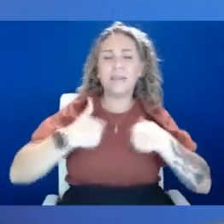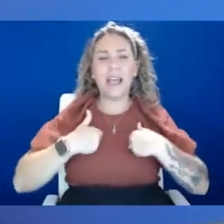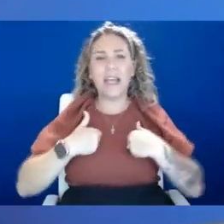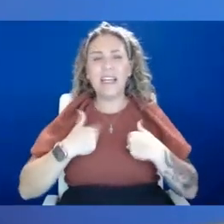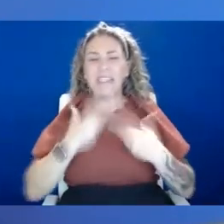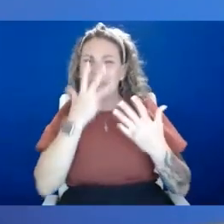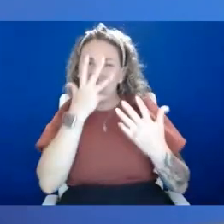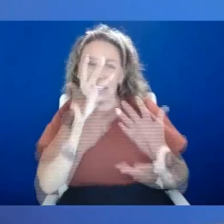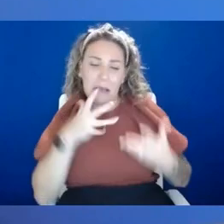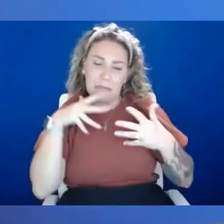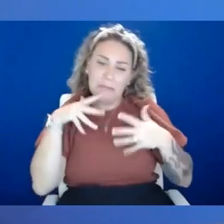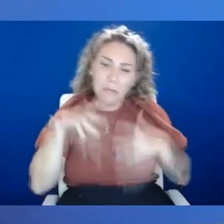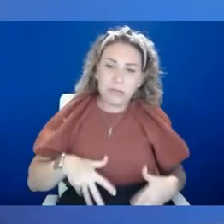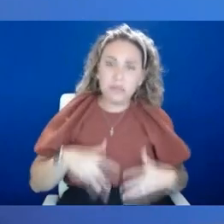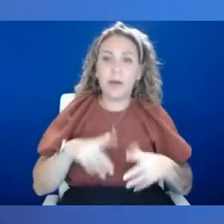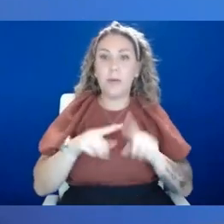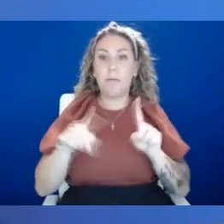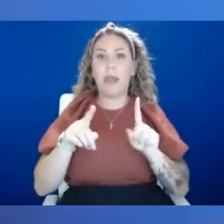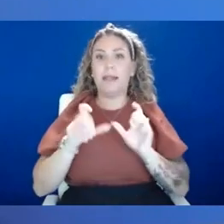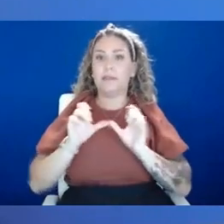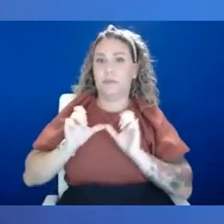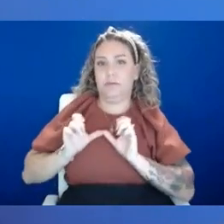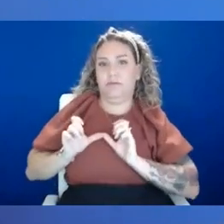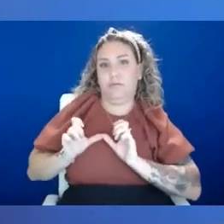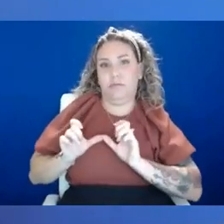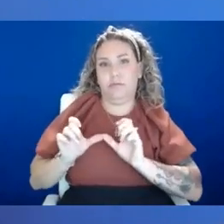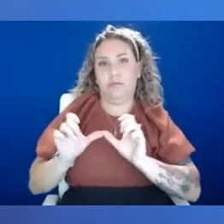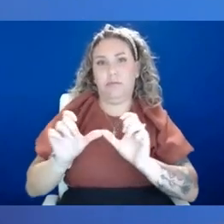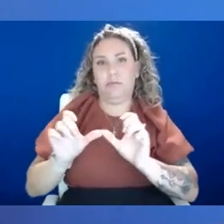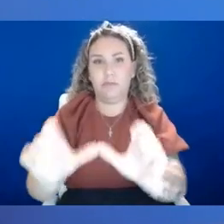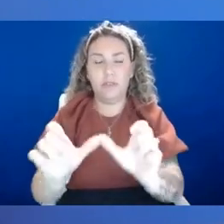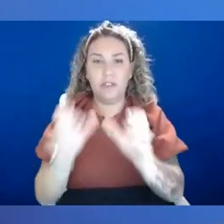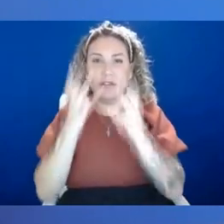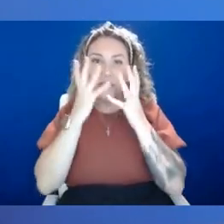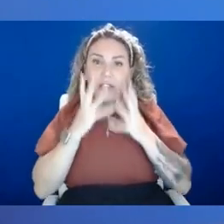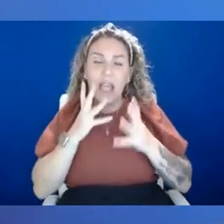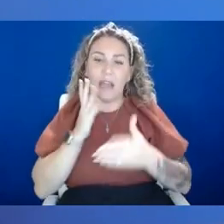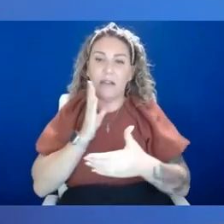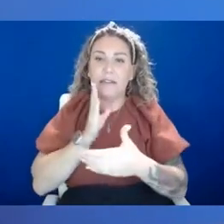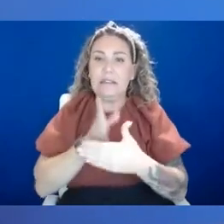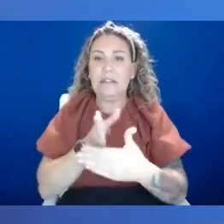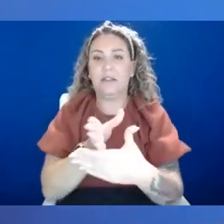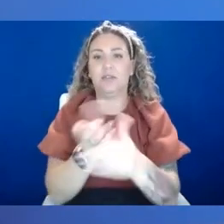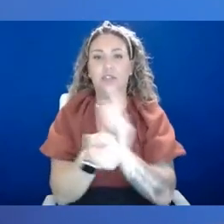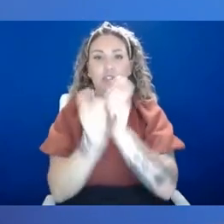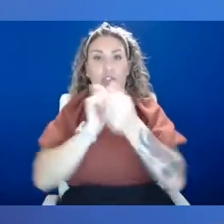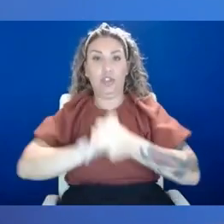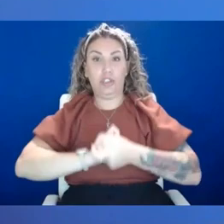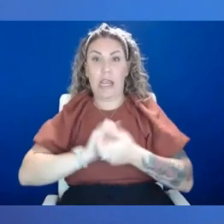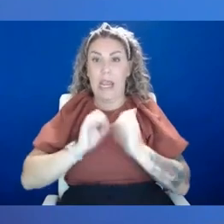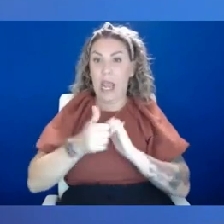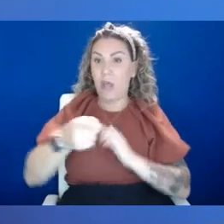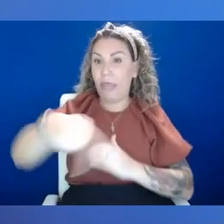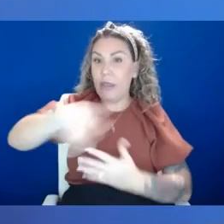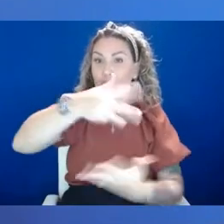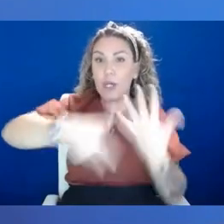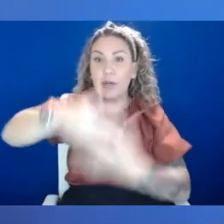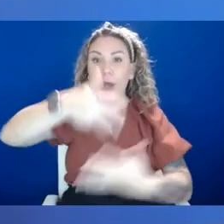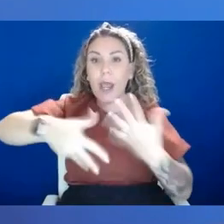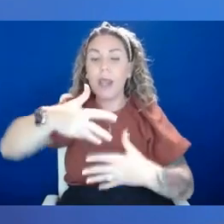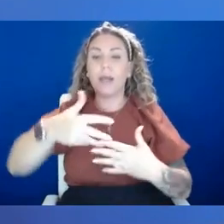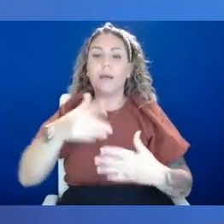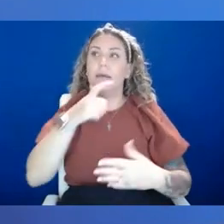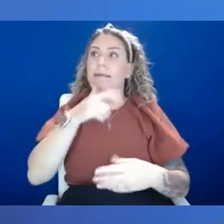when these prolonged periods of sadness, of irritability, a change in the way the child is interacting, lack of